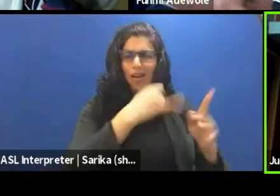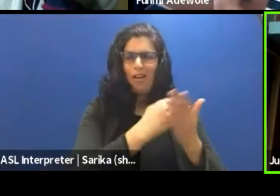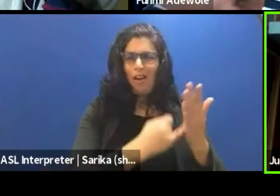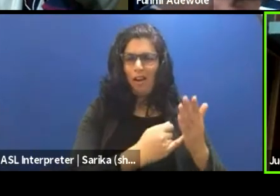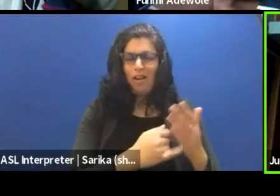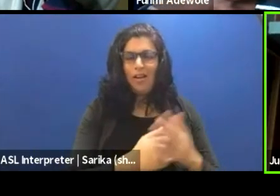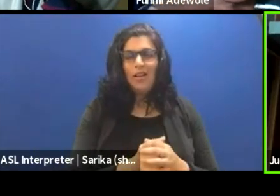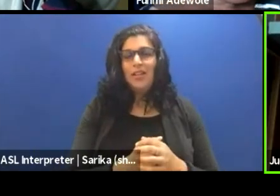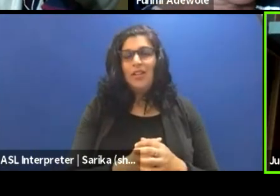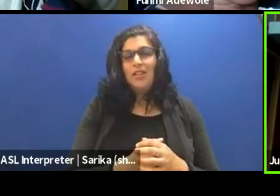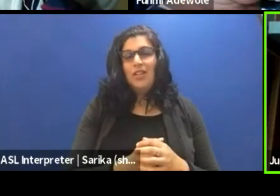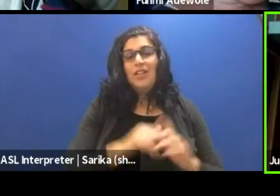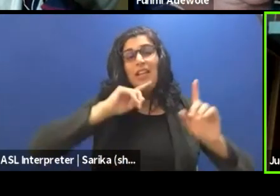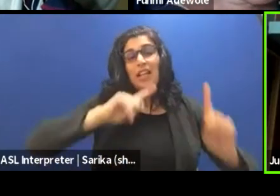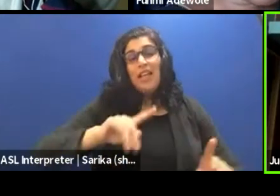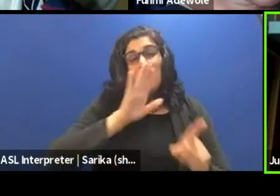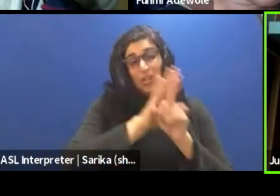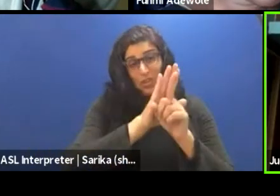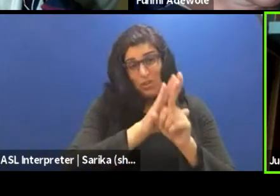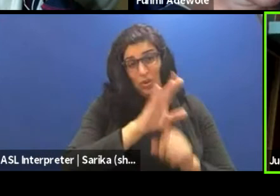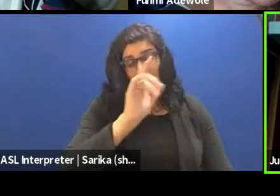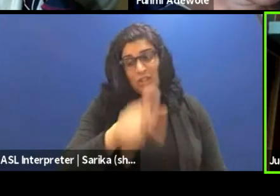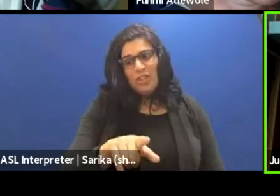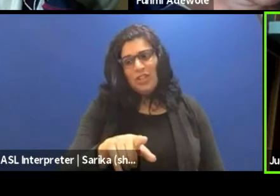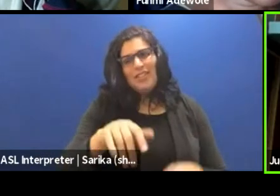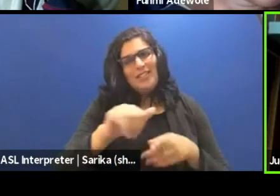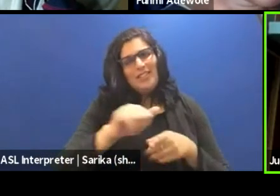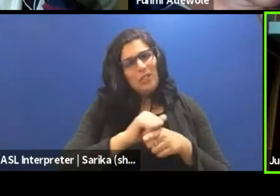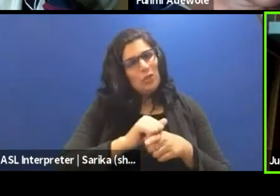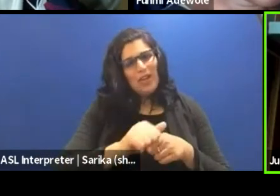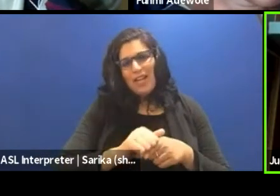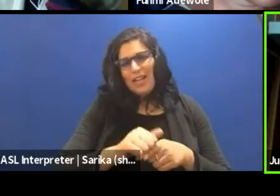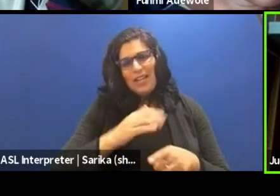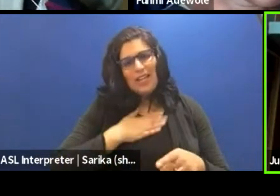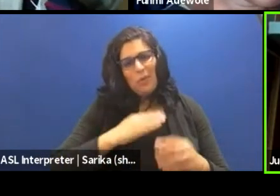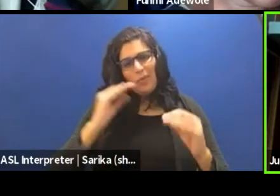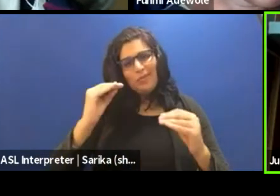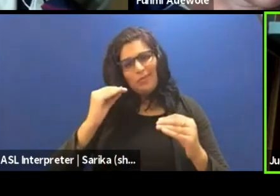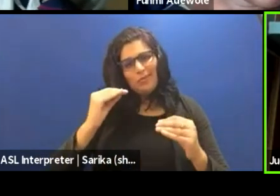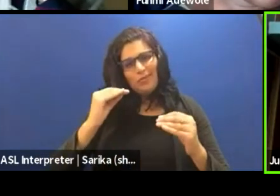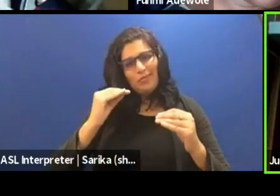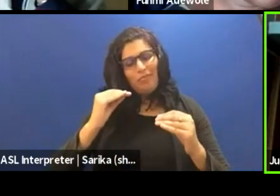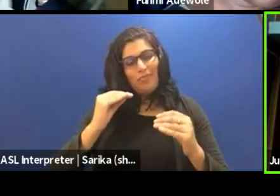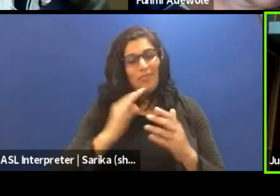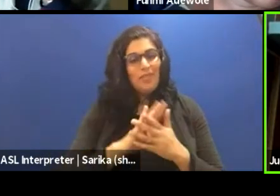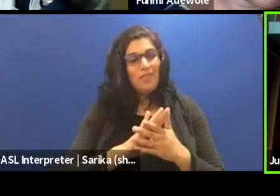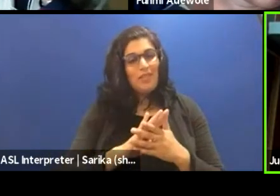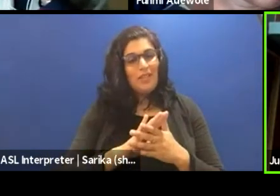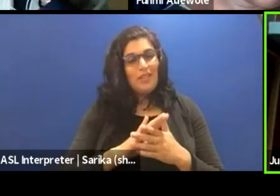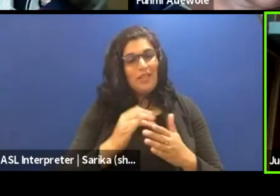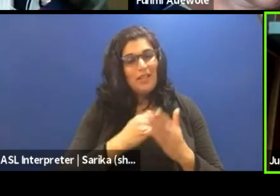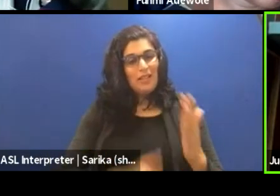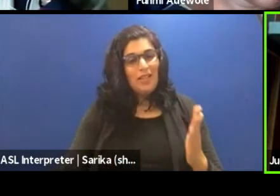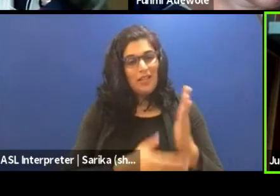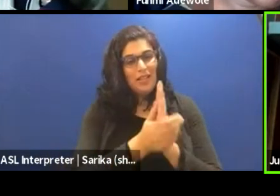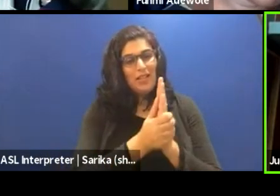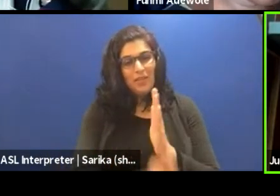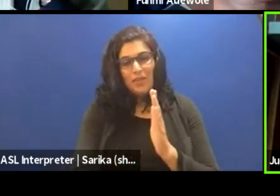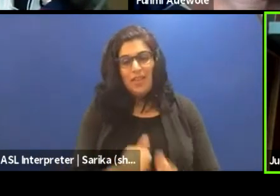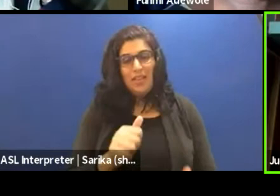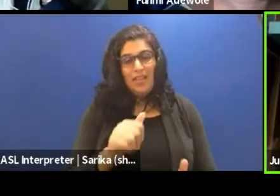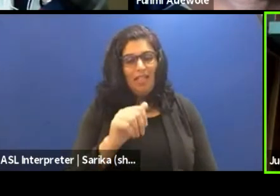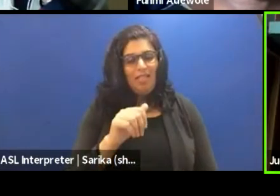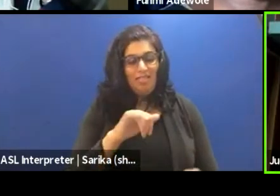all comes from training, from the discipline of it. Because whether we like it or not, being an artist, being a talented person is 20% of it all.